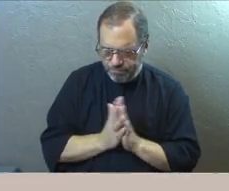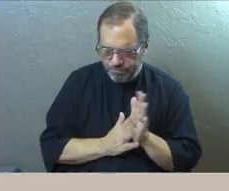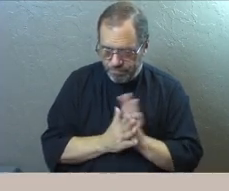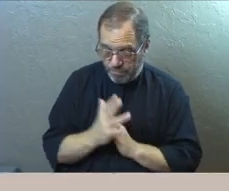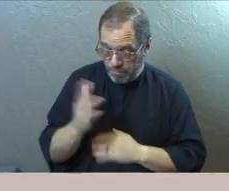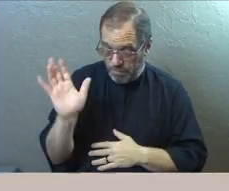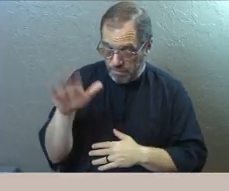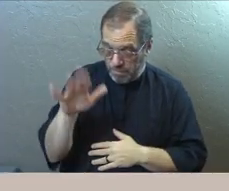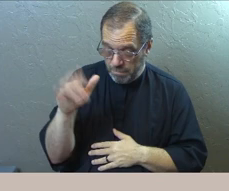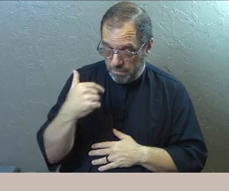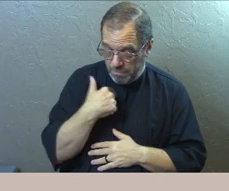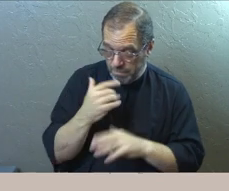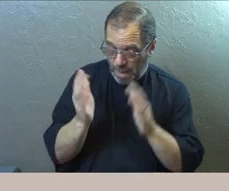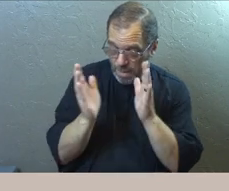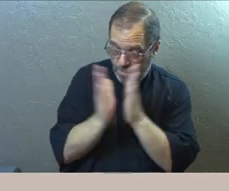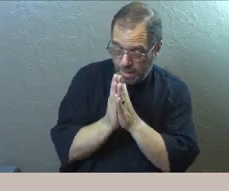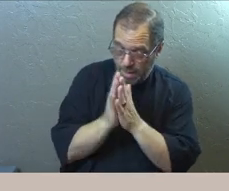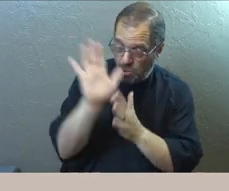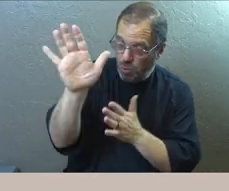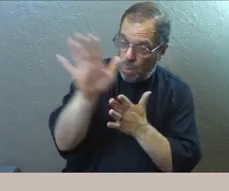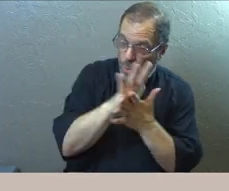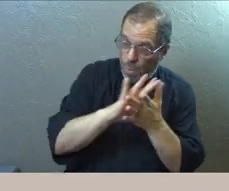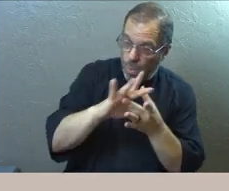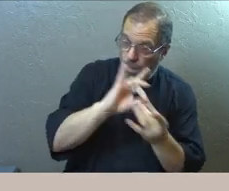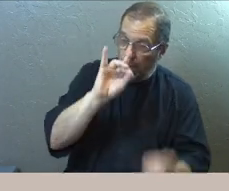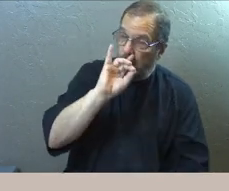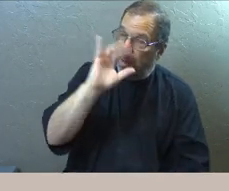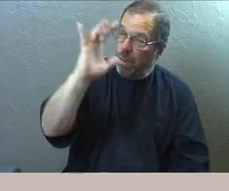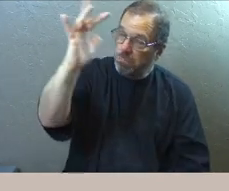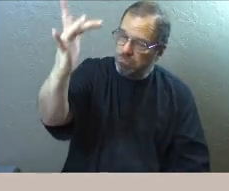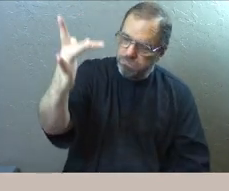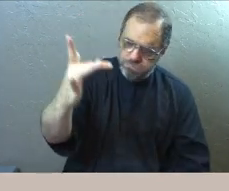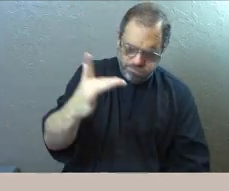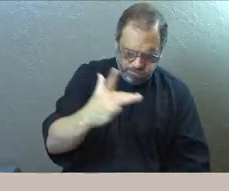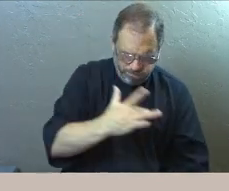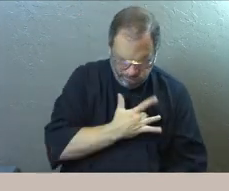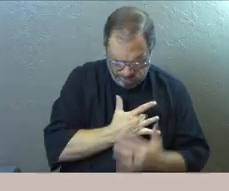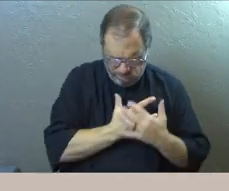Jesus, I pray that your spirit would speak to us.